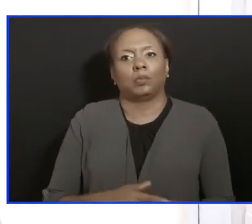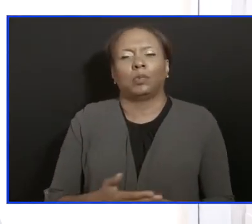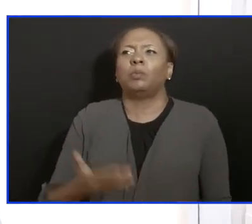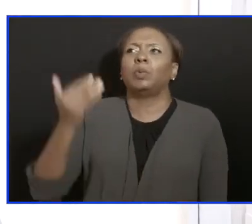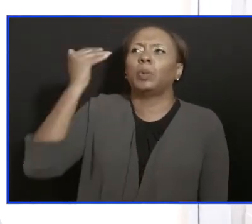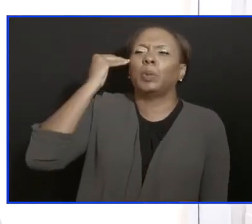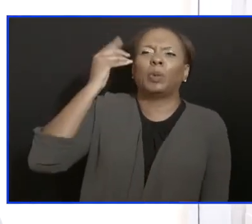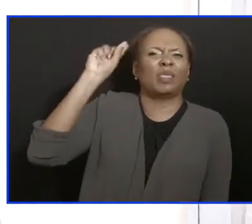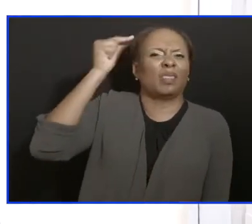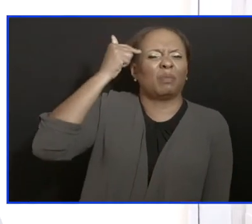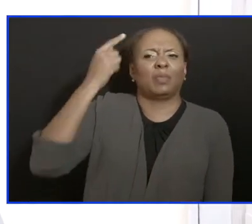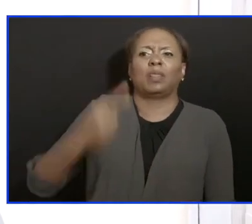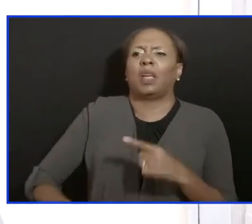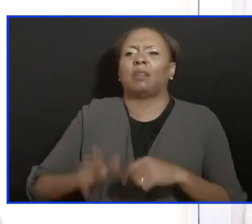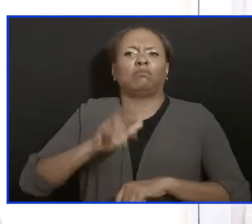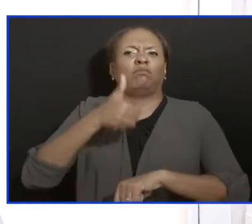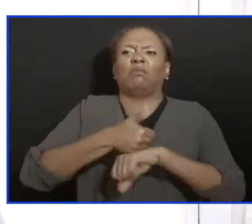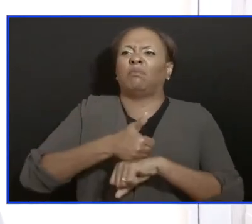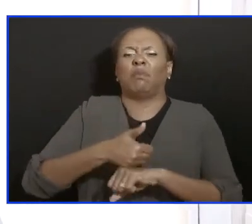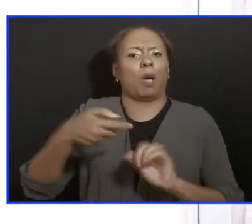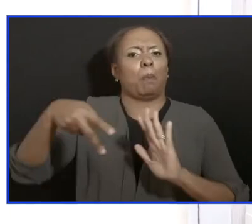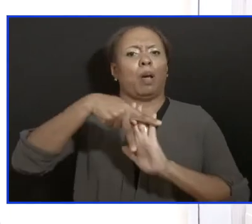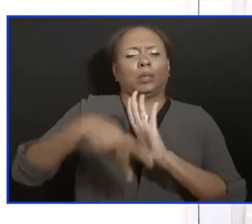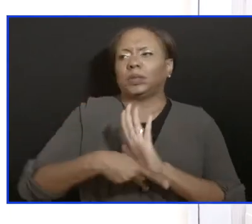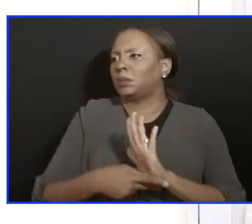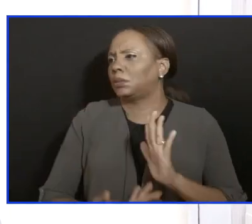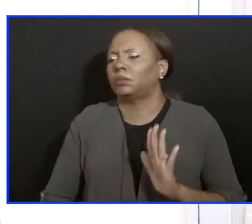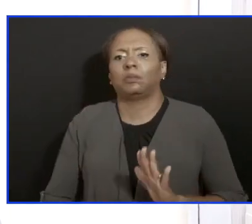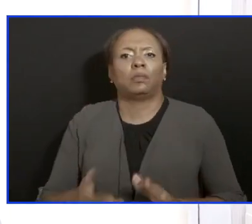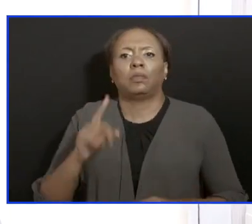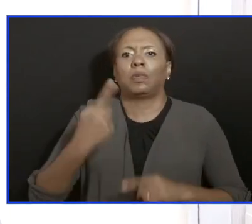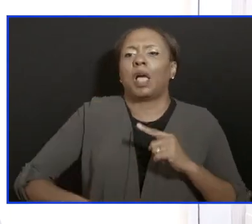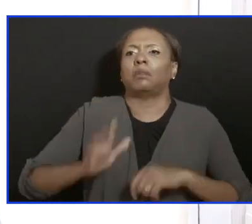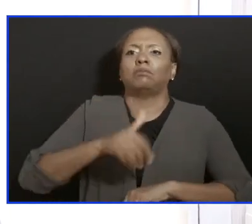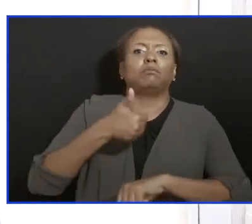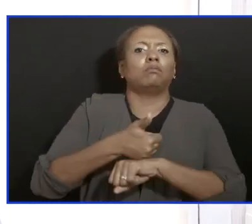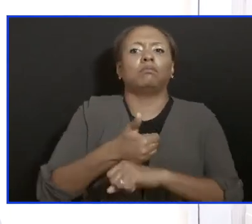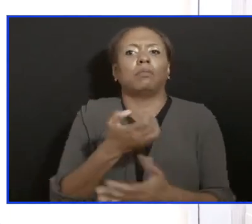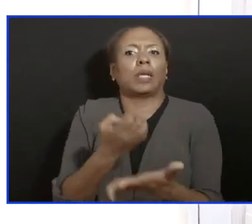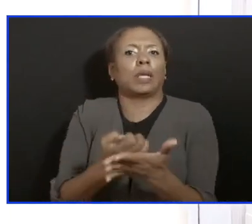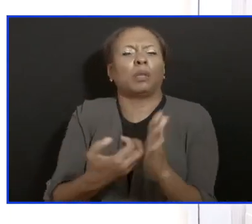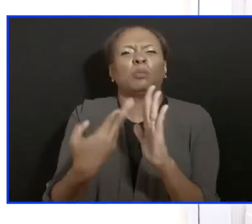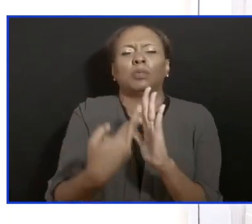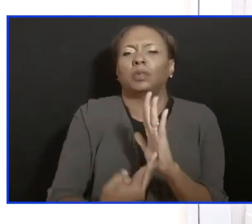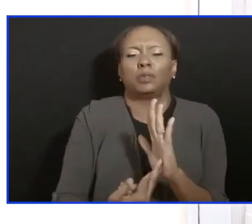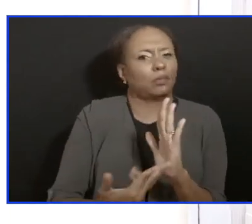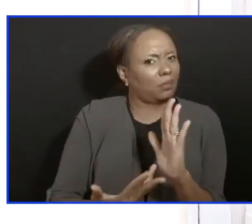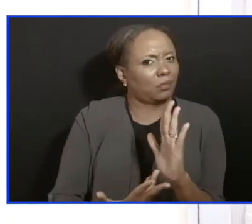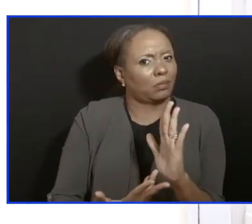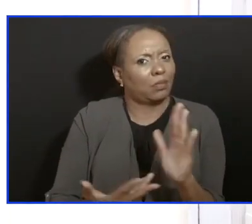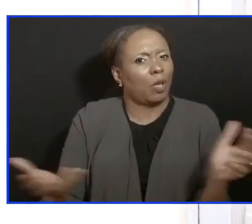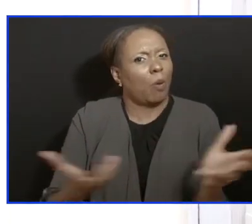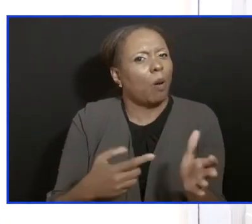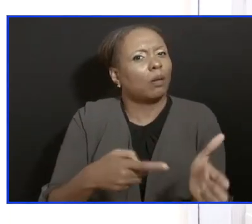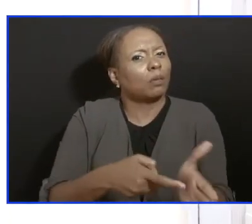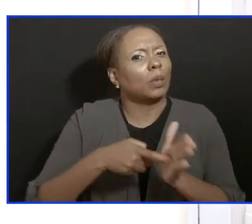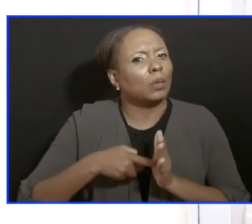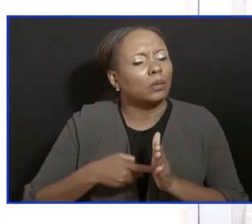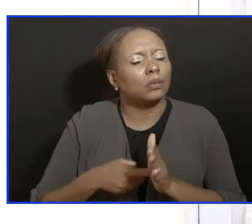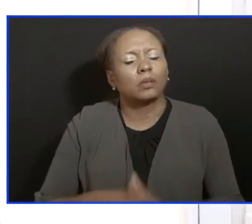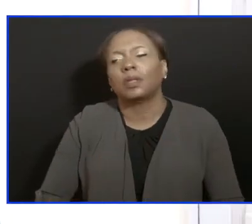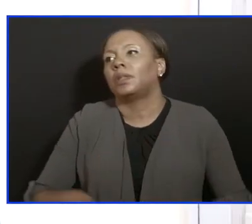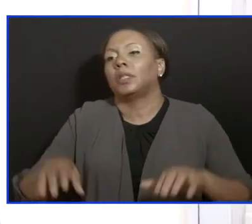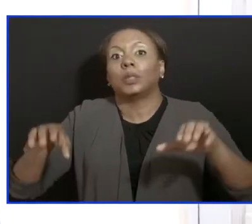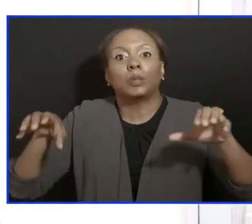can execute. There is no single economic measure that what is required now more than ever is for us to do the right